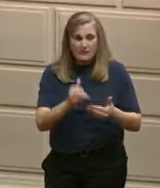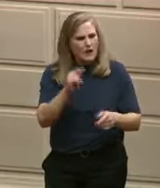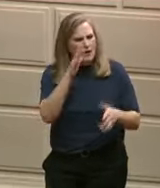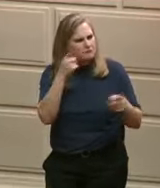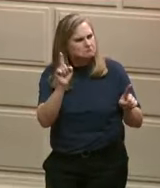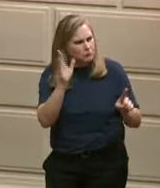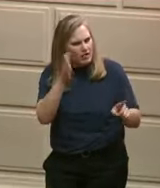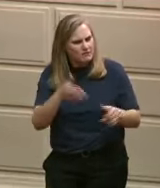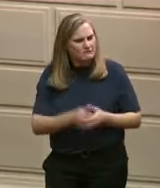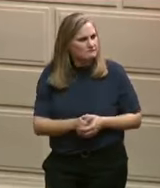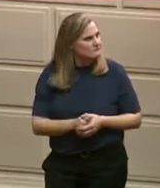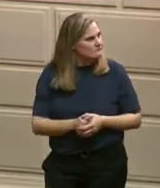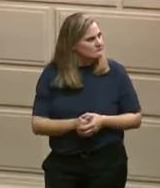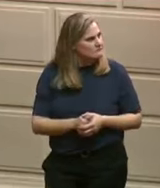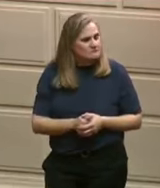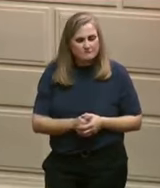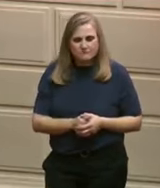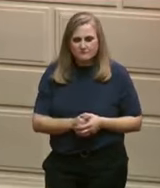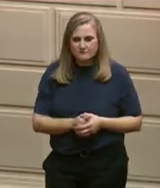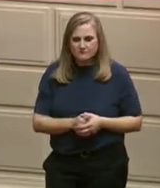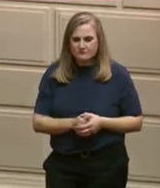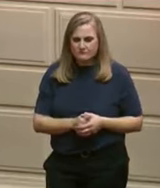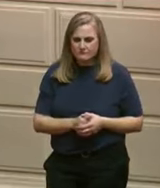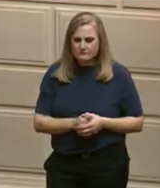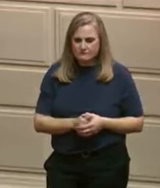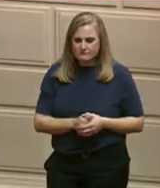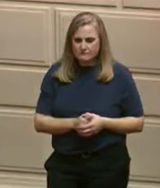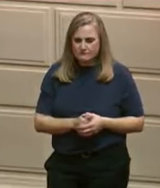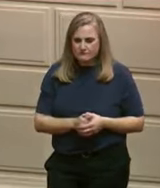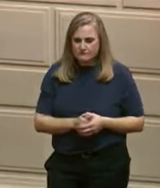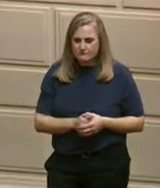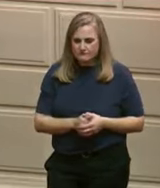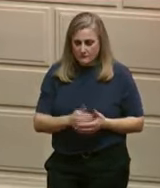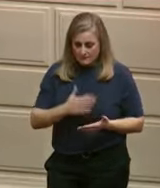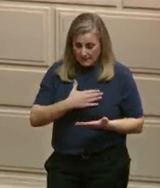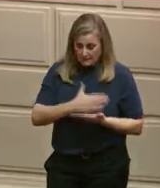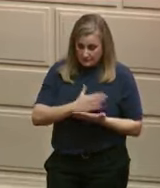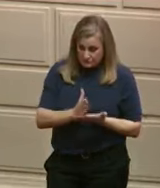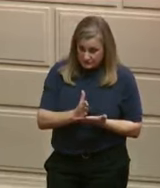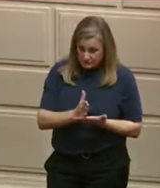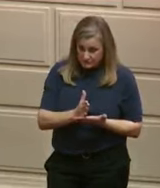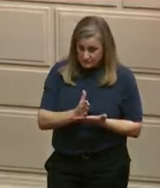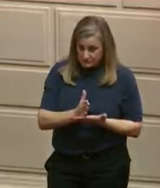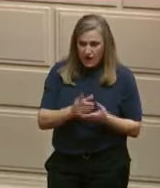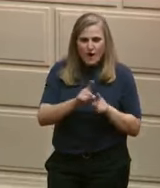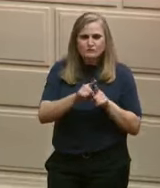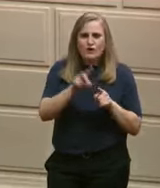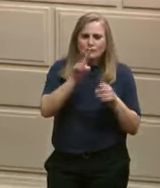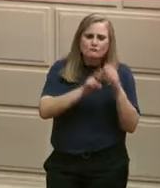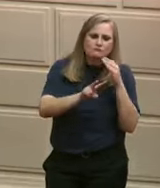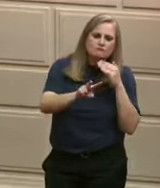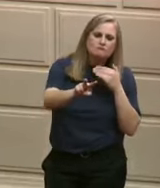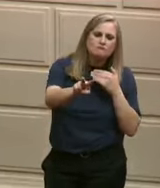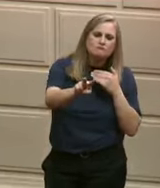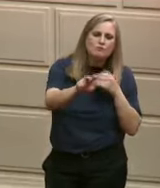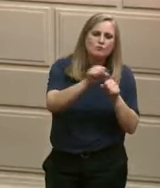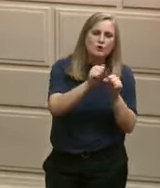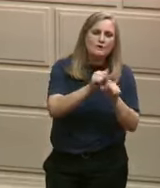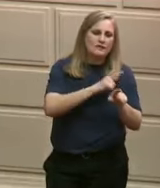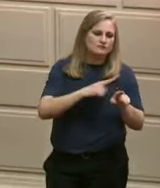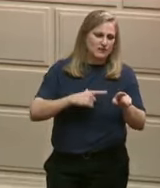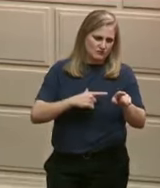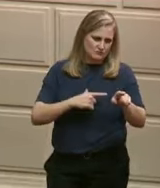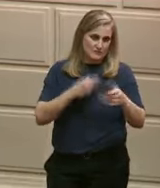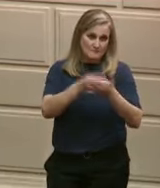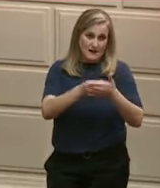In addition to the budget I'll propose, I'm looking forward to working with the General Assembly on several key